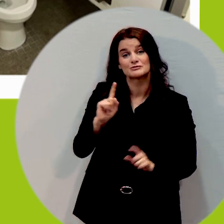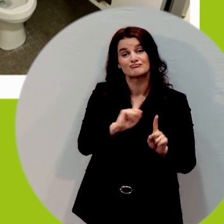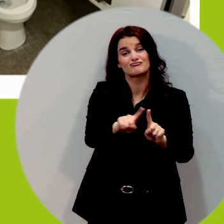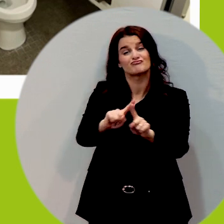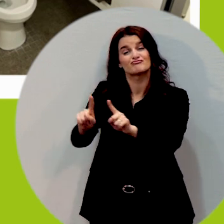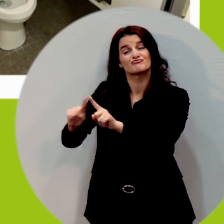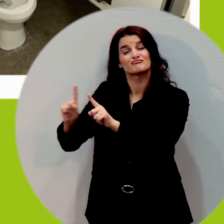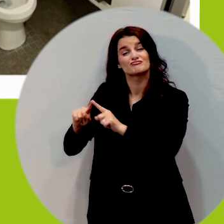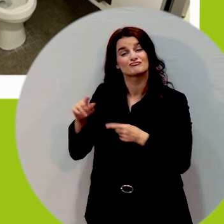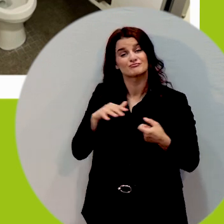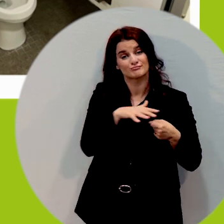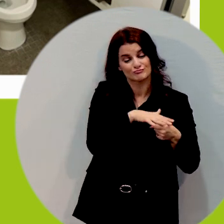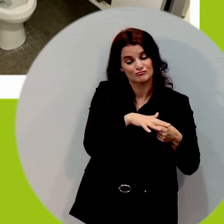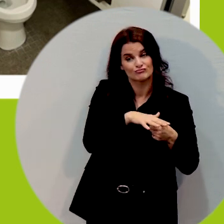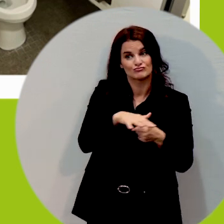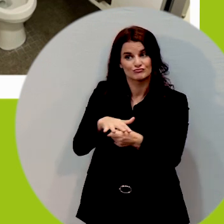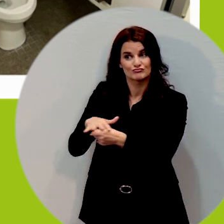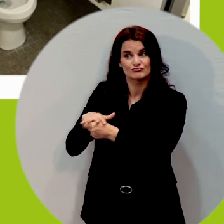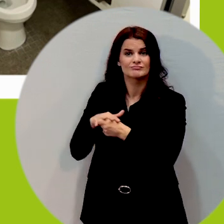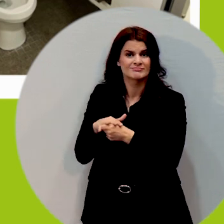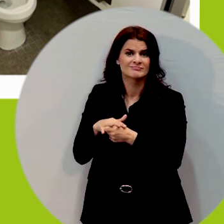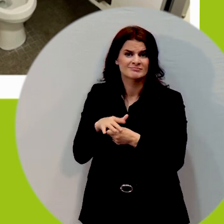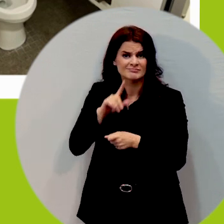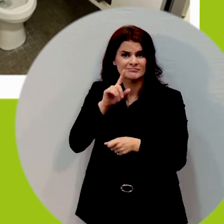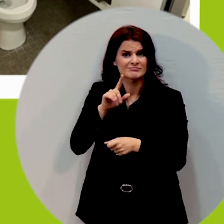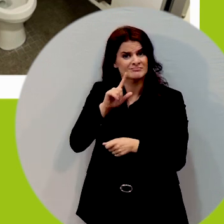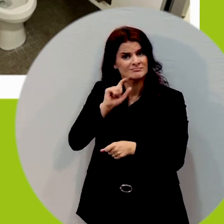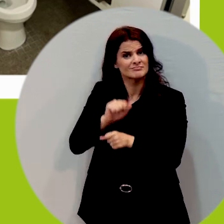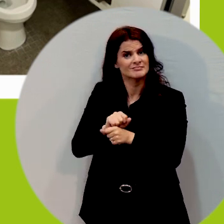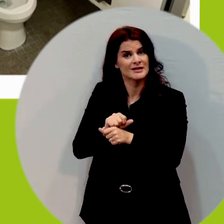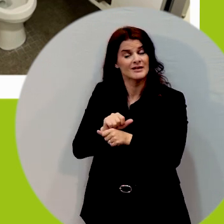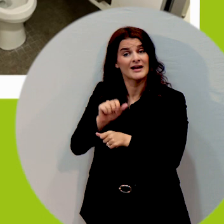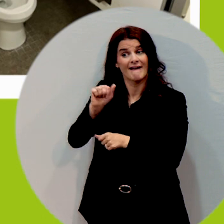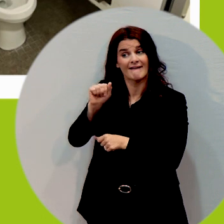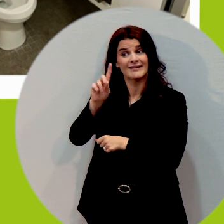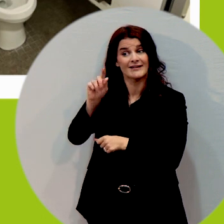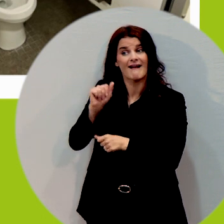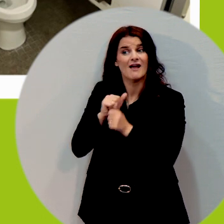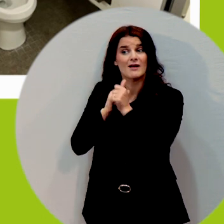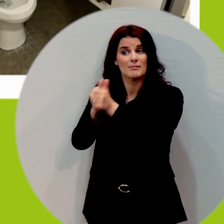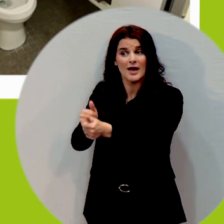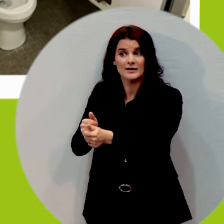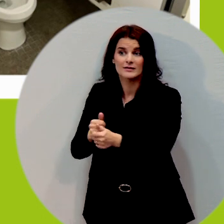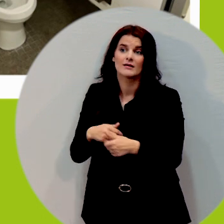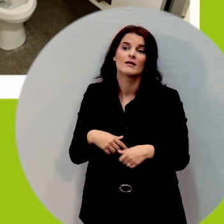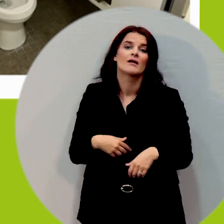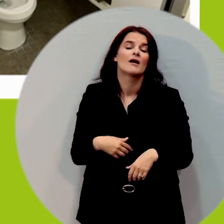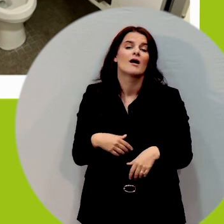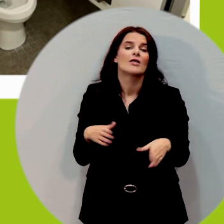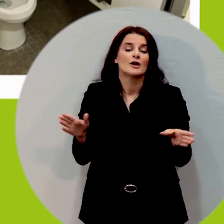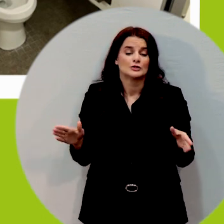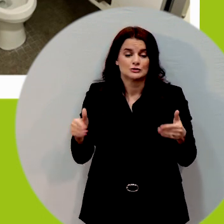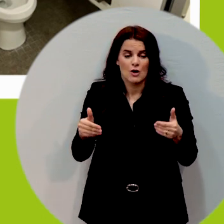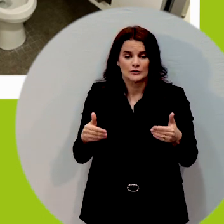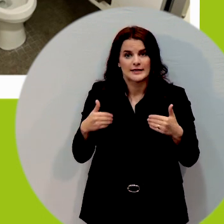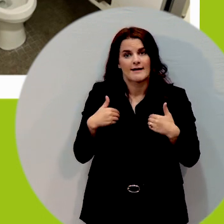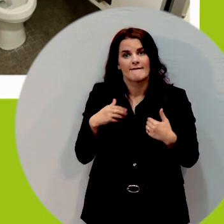the stalls had the required 60 inches the maneuverability um